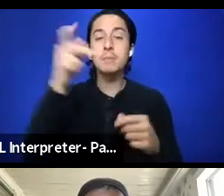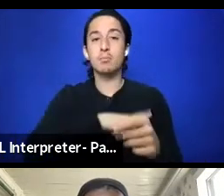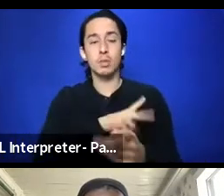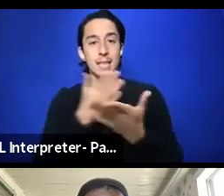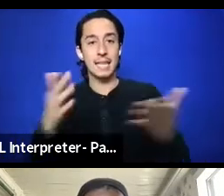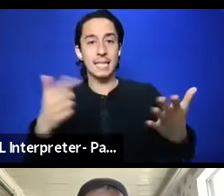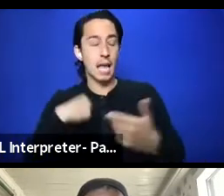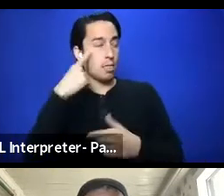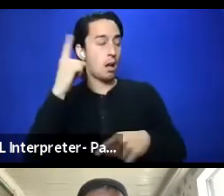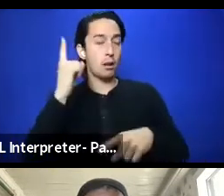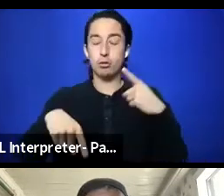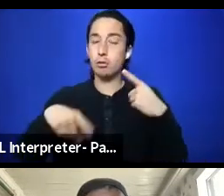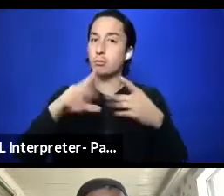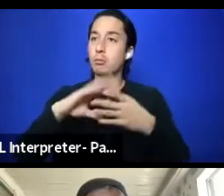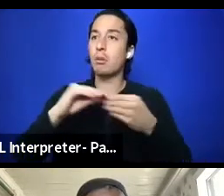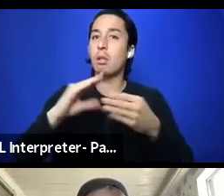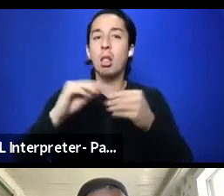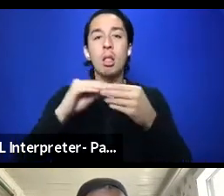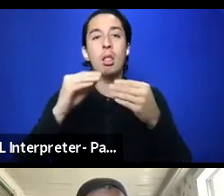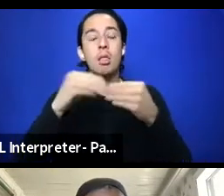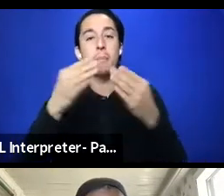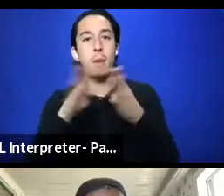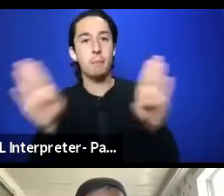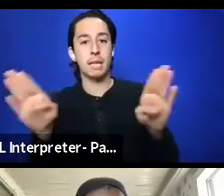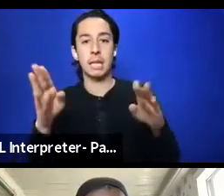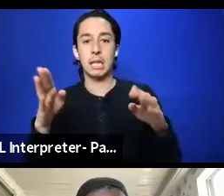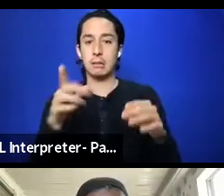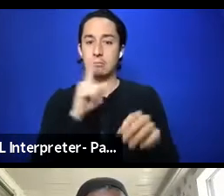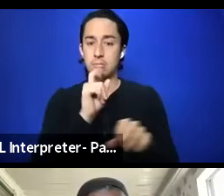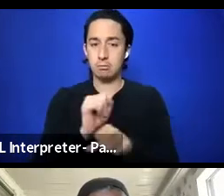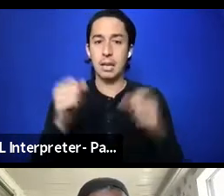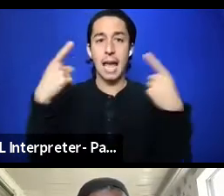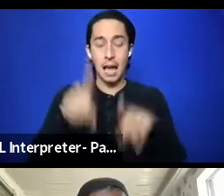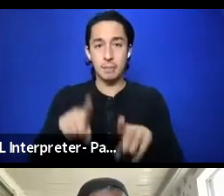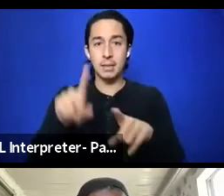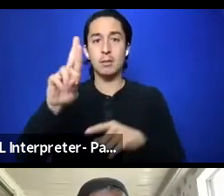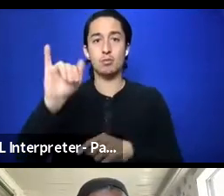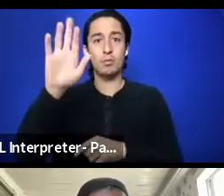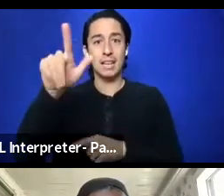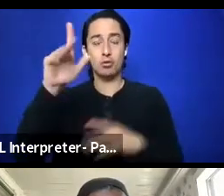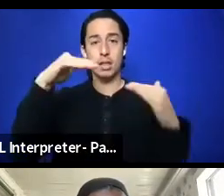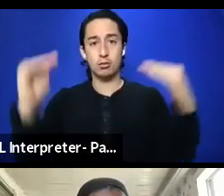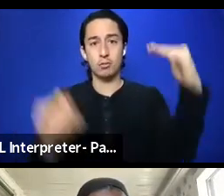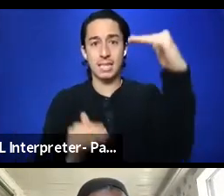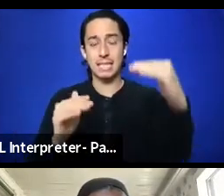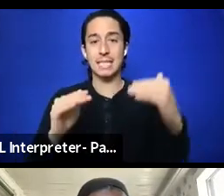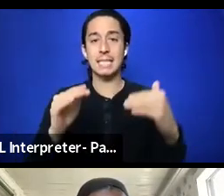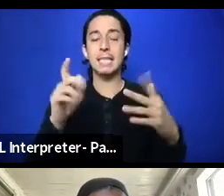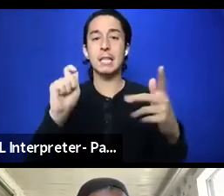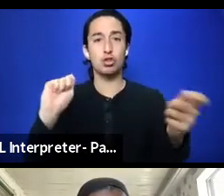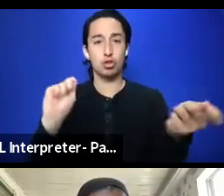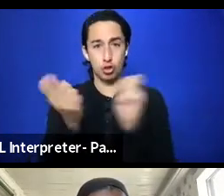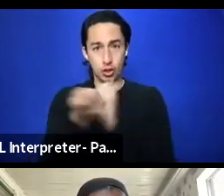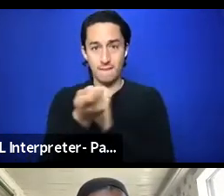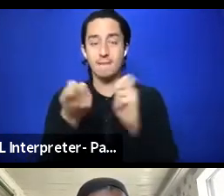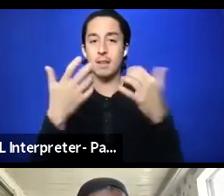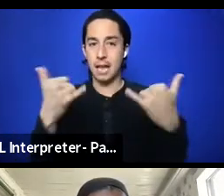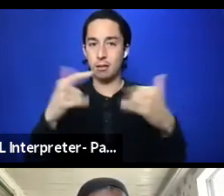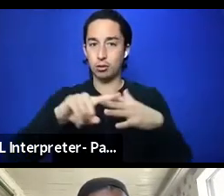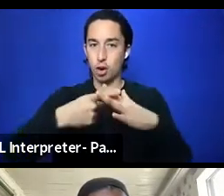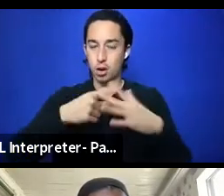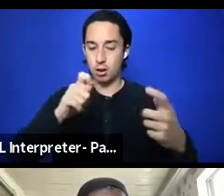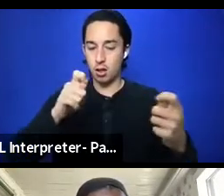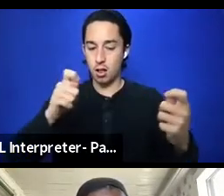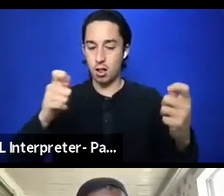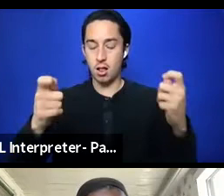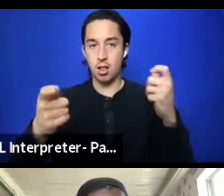I couldn't talk about publicly that have been happening, racial injustices that shifts are starting to be made and created. so